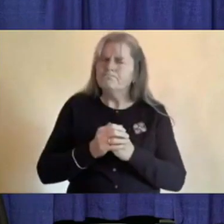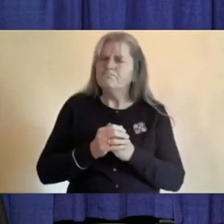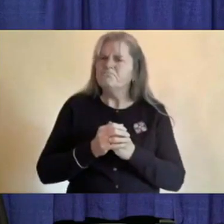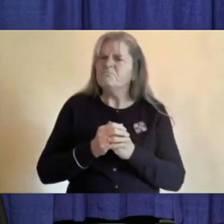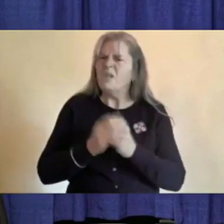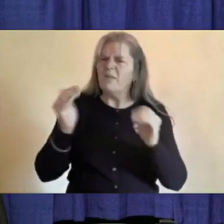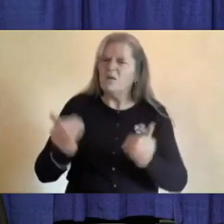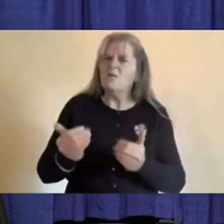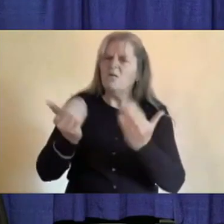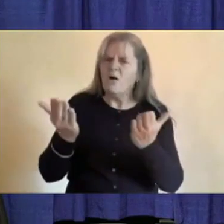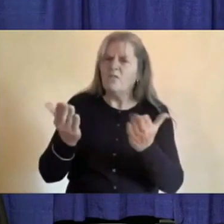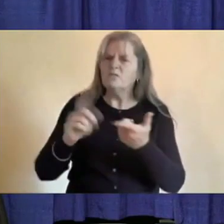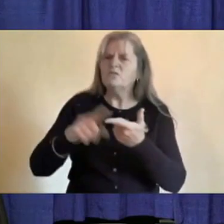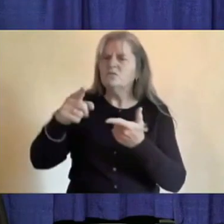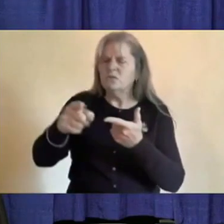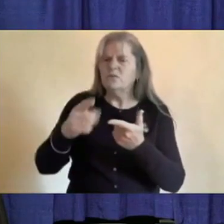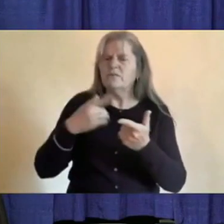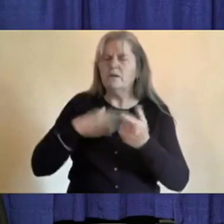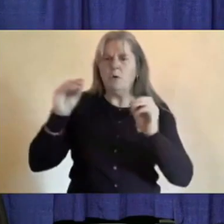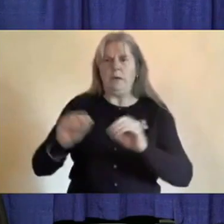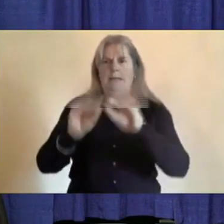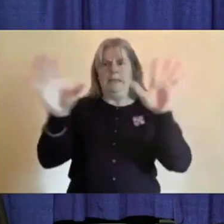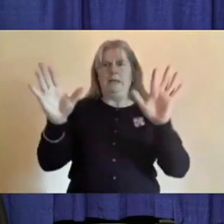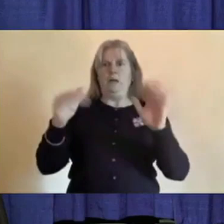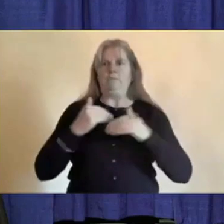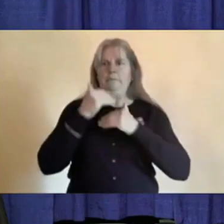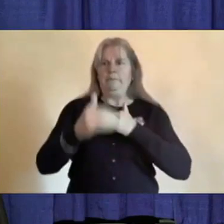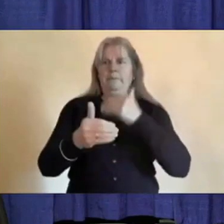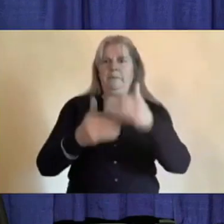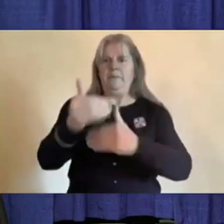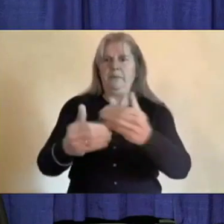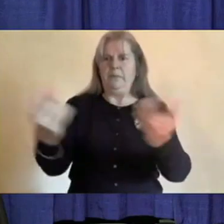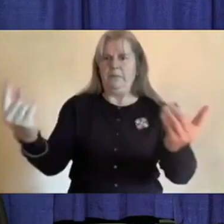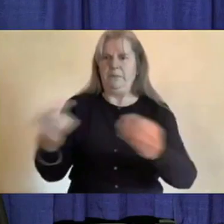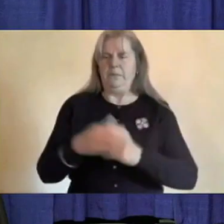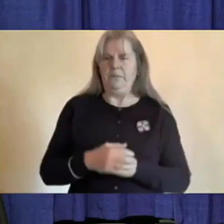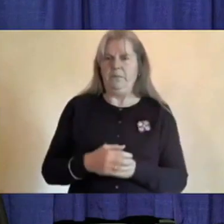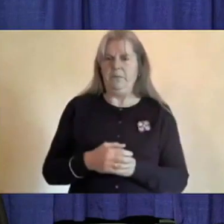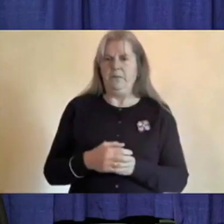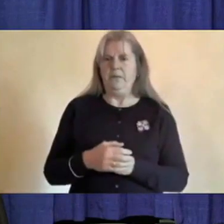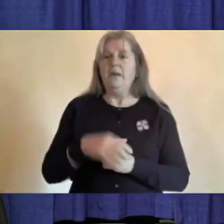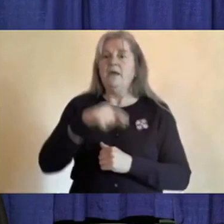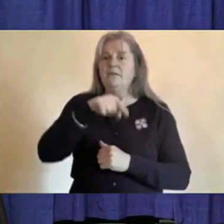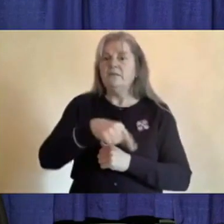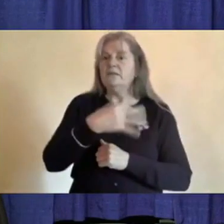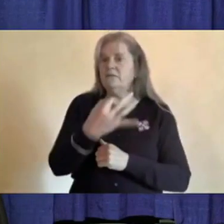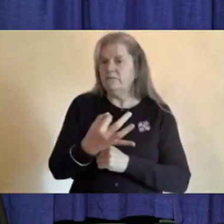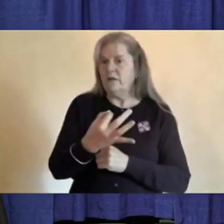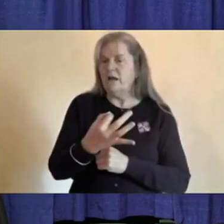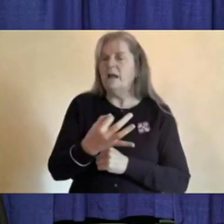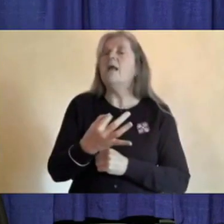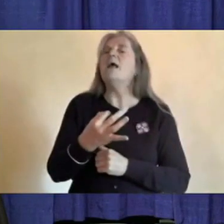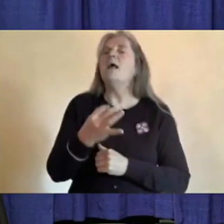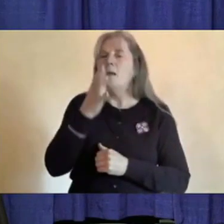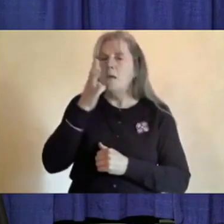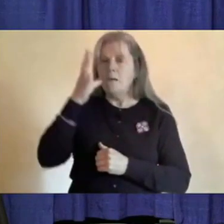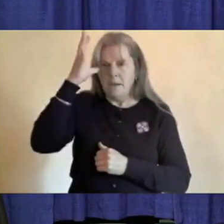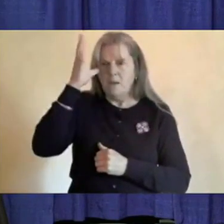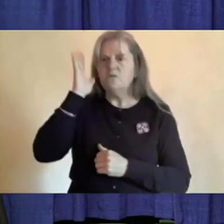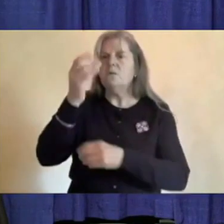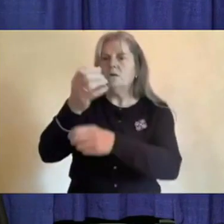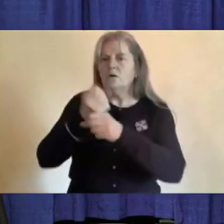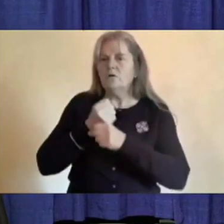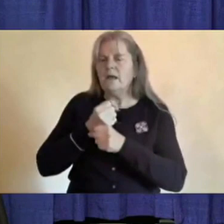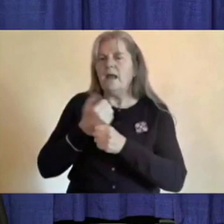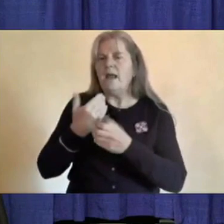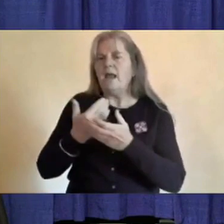relief and some clarity. By the end of this week, all parents should have received a new, easy-to-follow chart that will